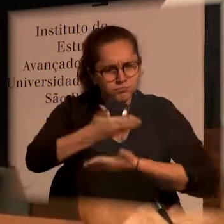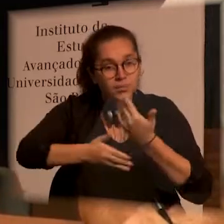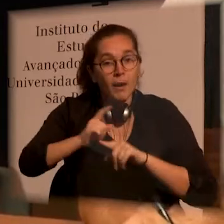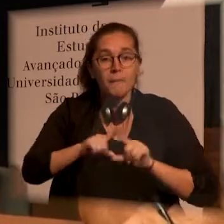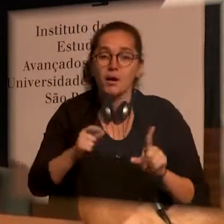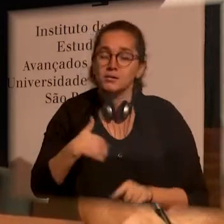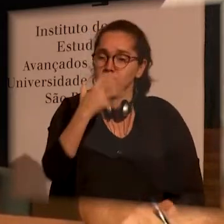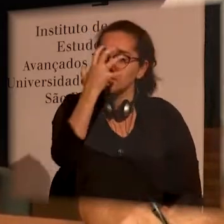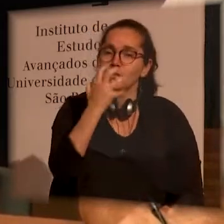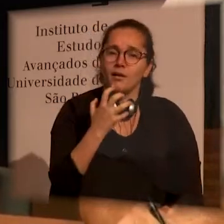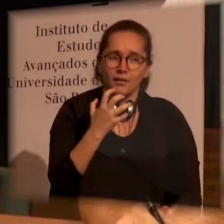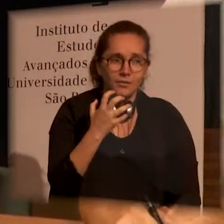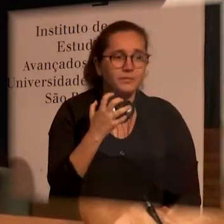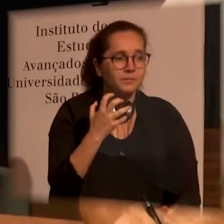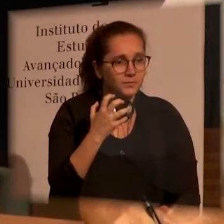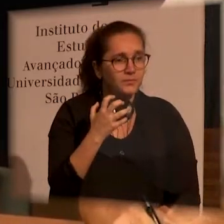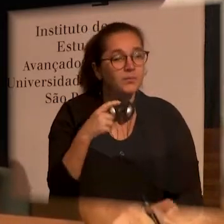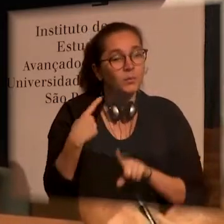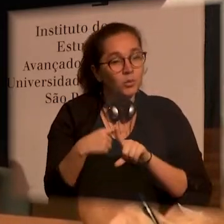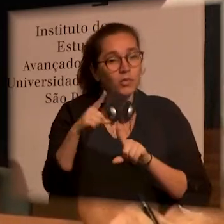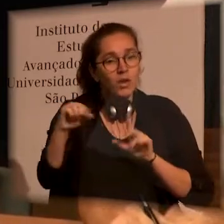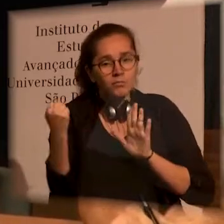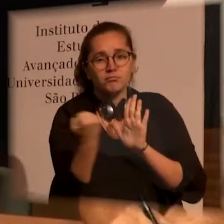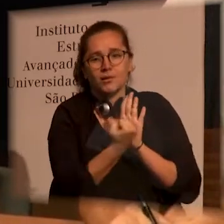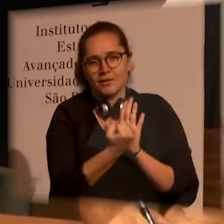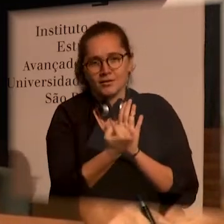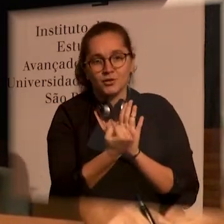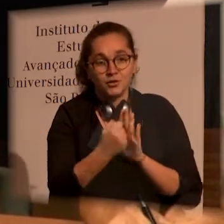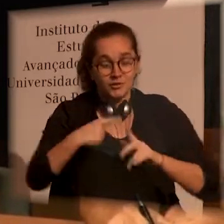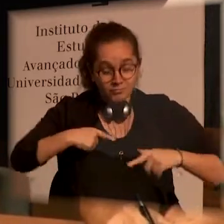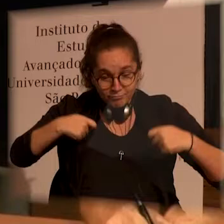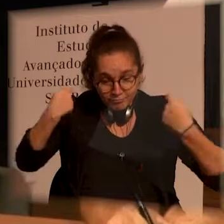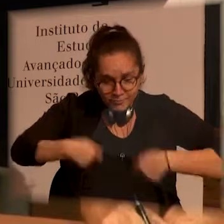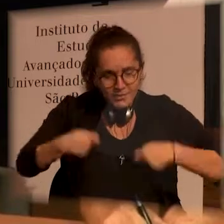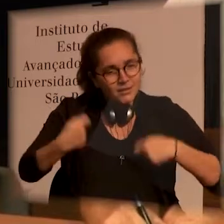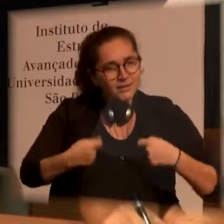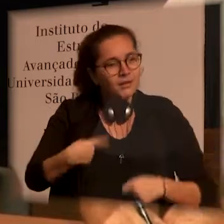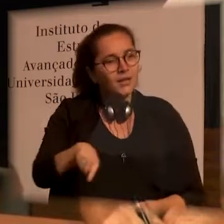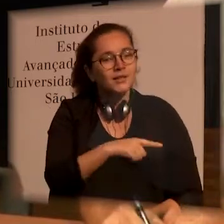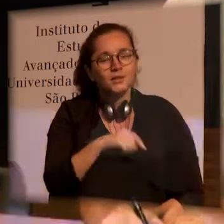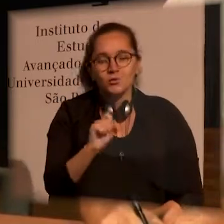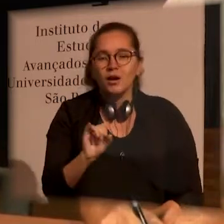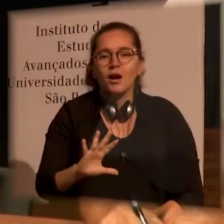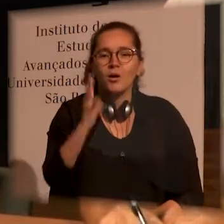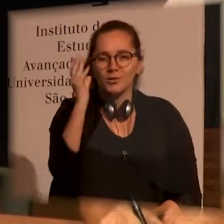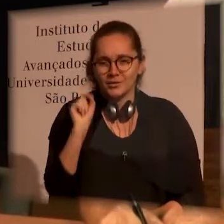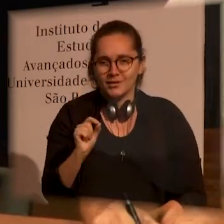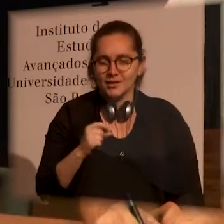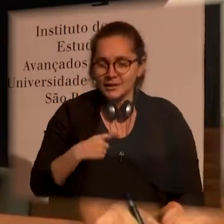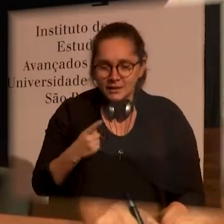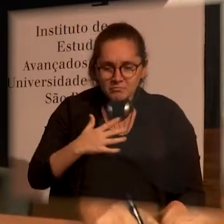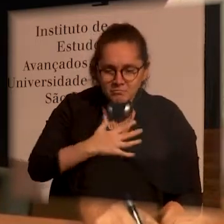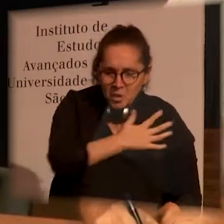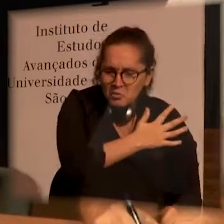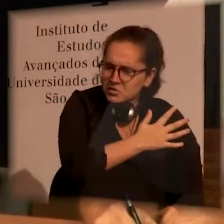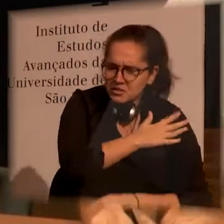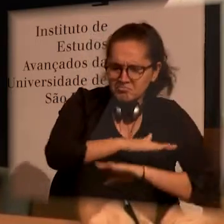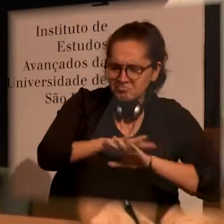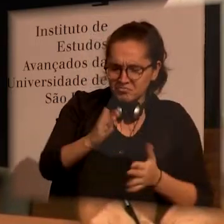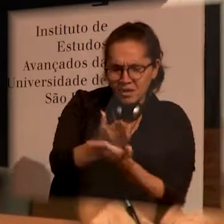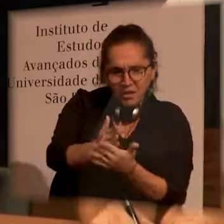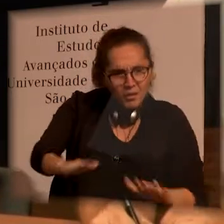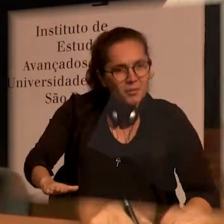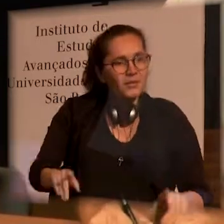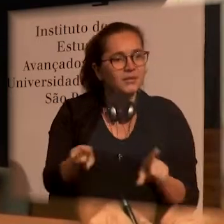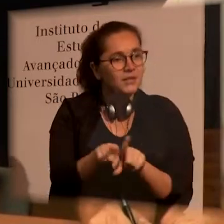this very seriously, because, because it's very, because we need, we